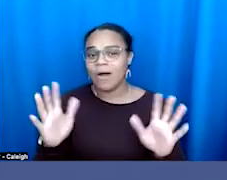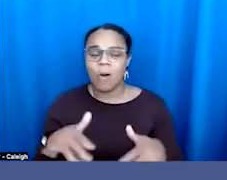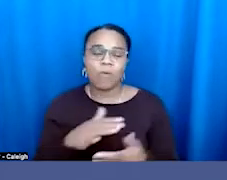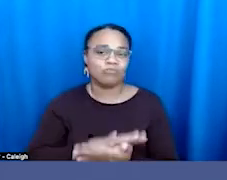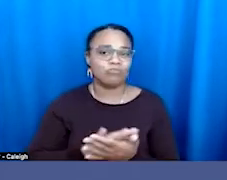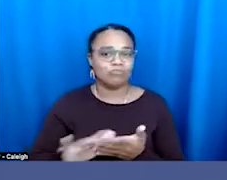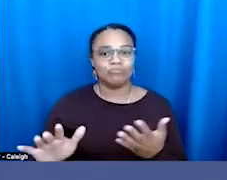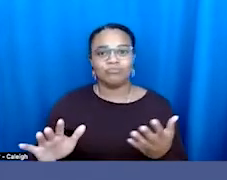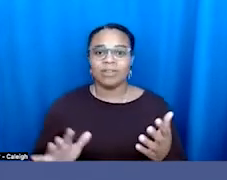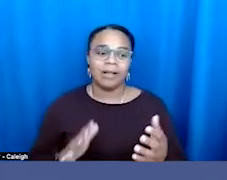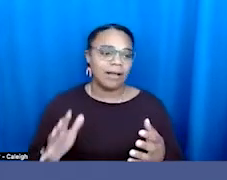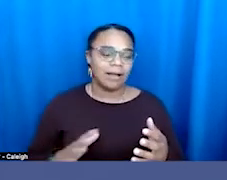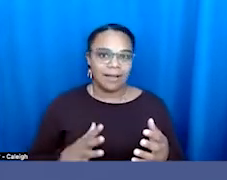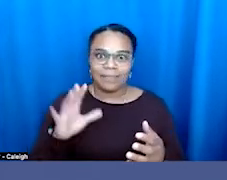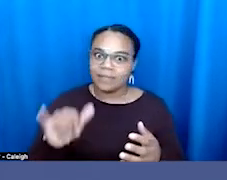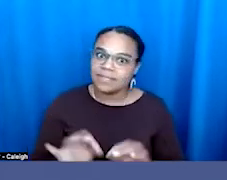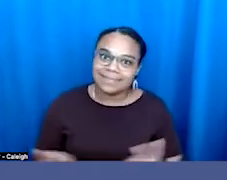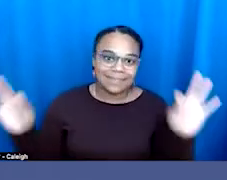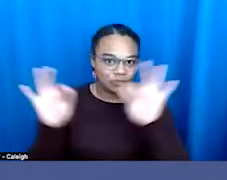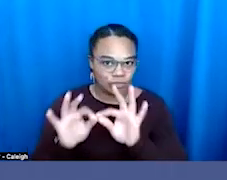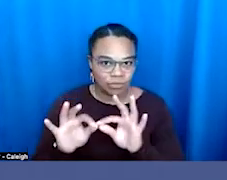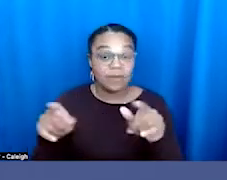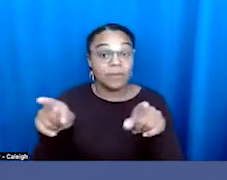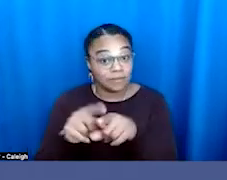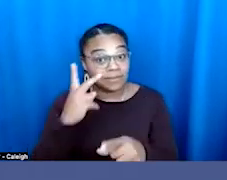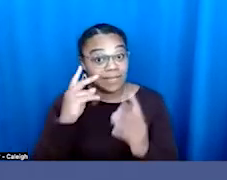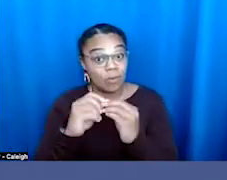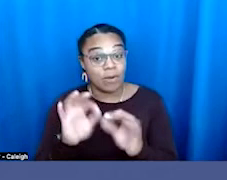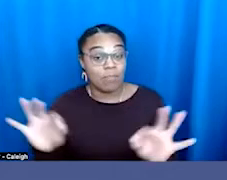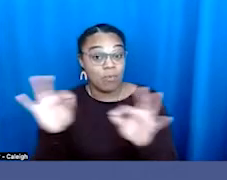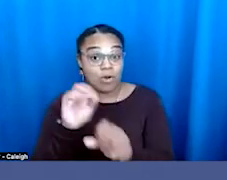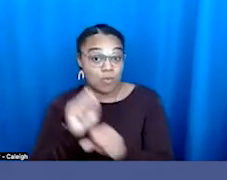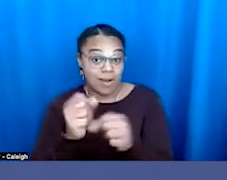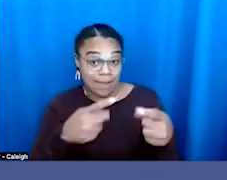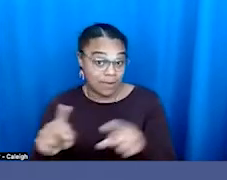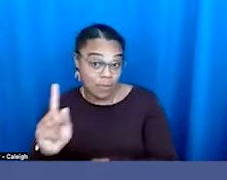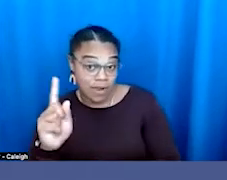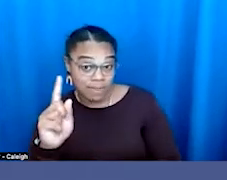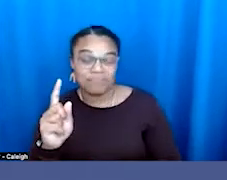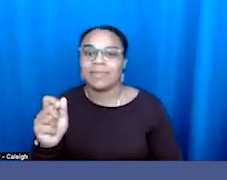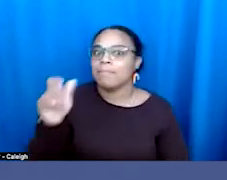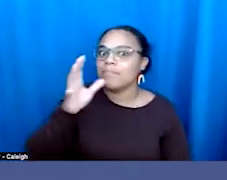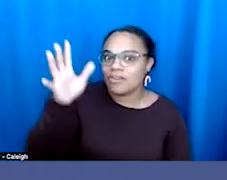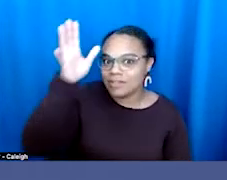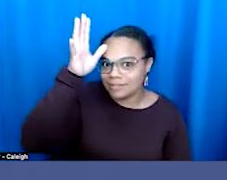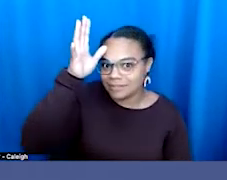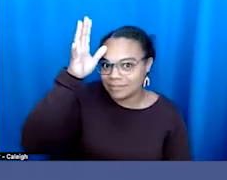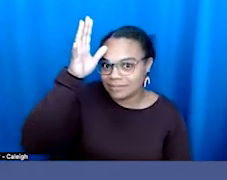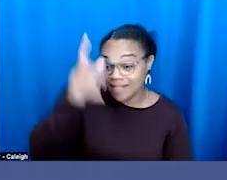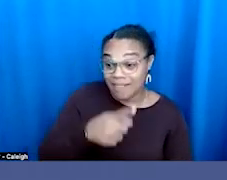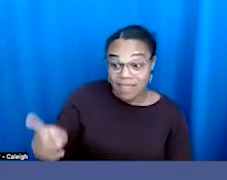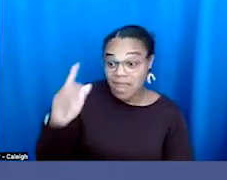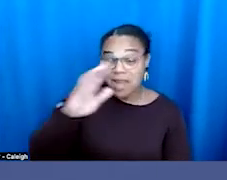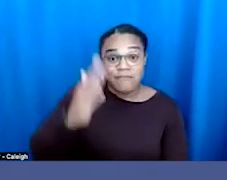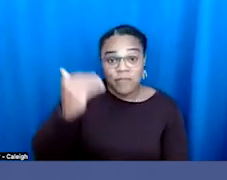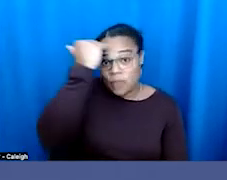you know, some important work happening is that there are a whole lot of parents who never thought of themselves as political around these issues. They just